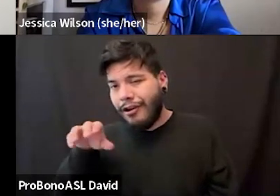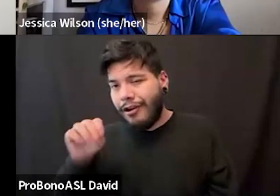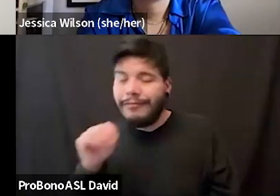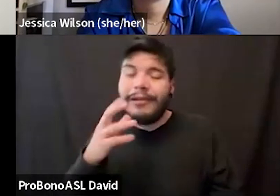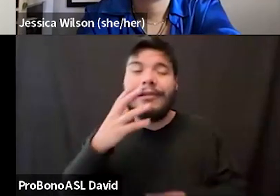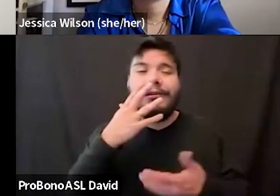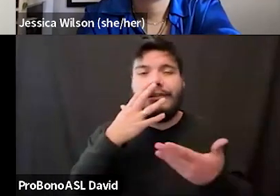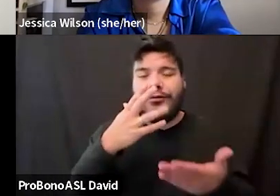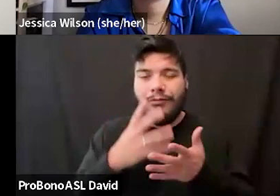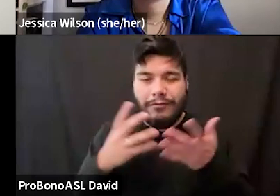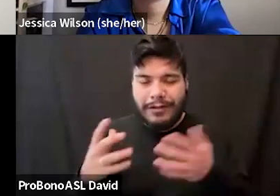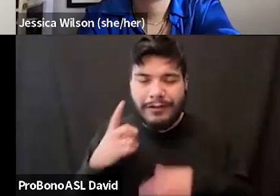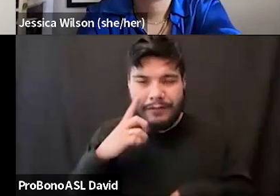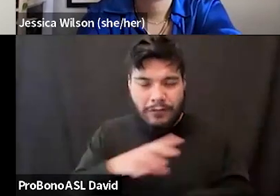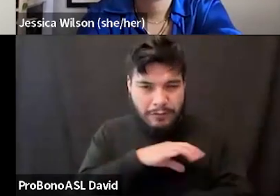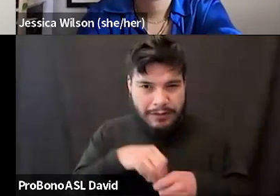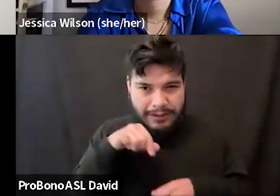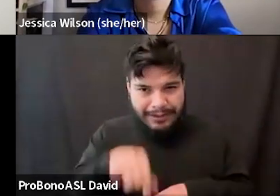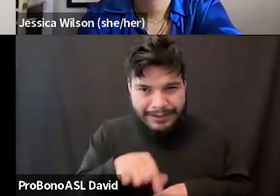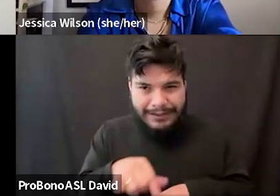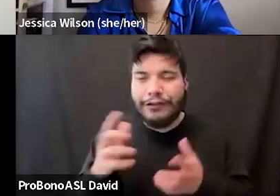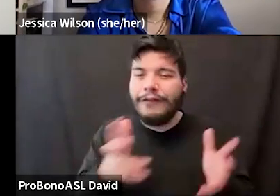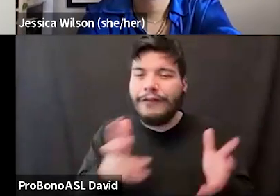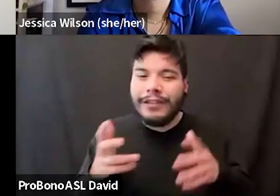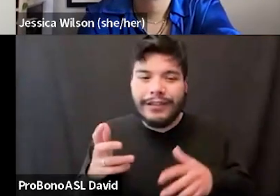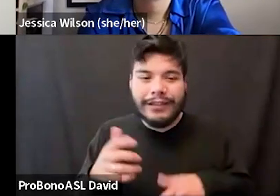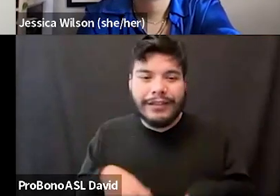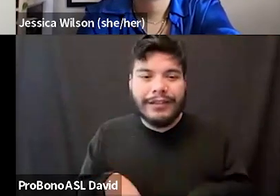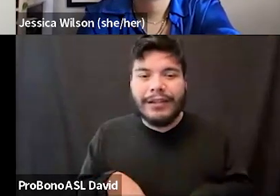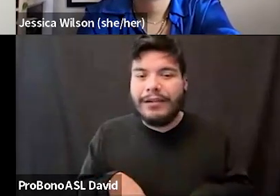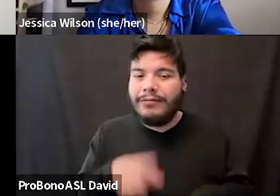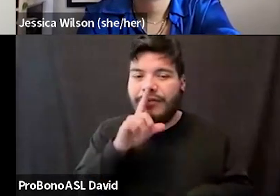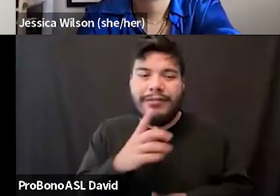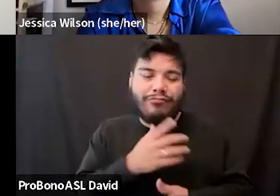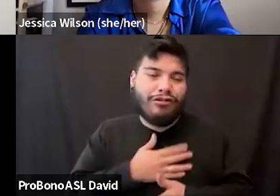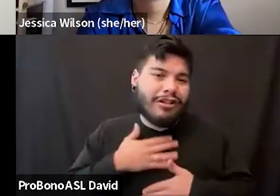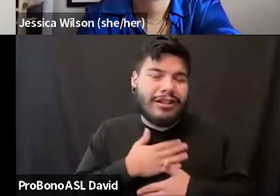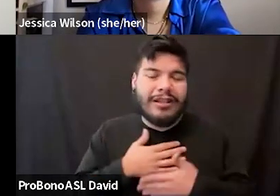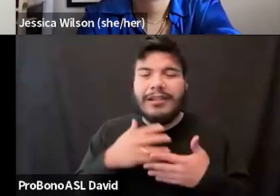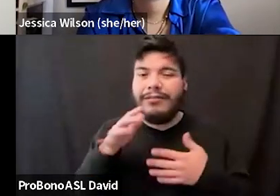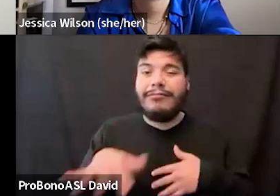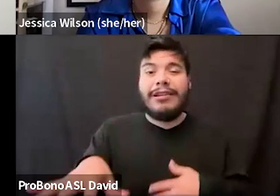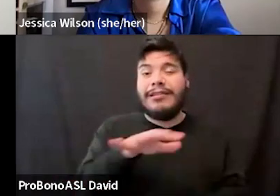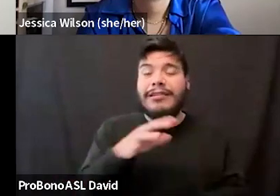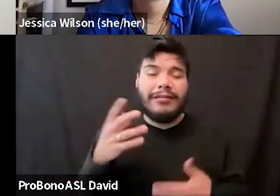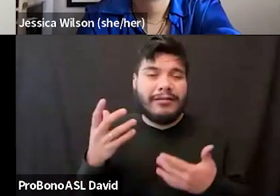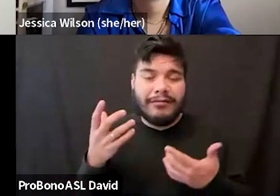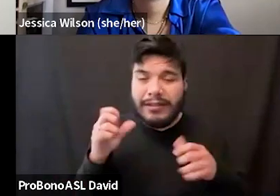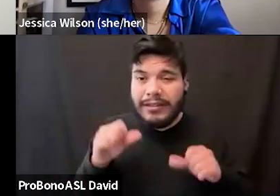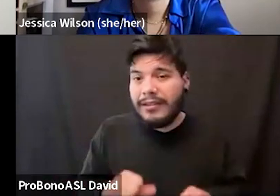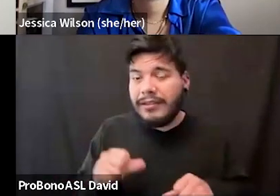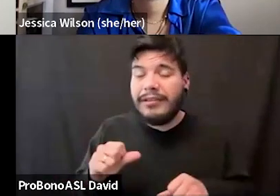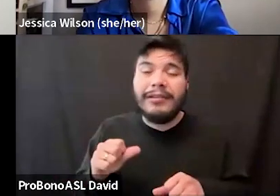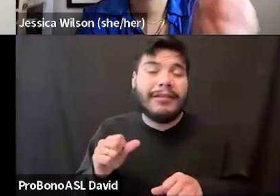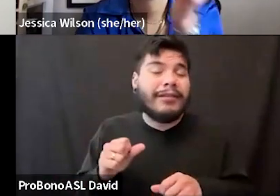much for including me in this, this conversation. And I appreciate spaces where we can just come as our